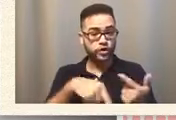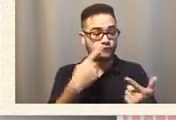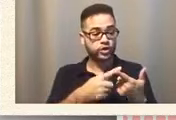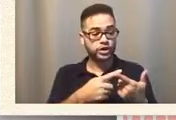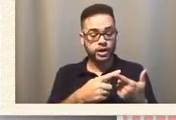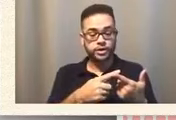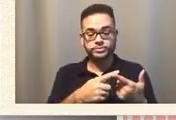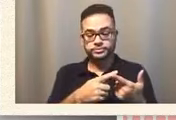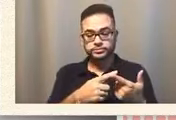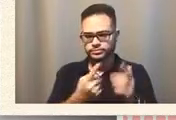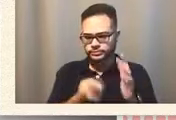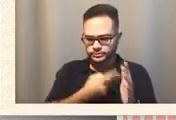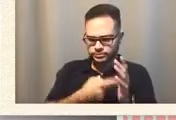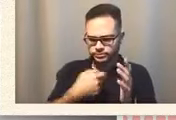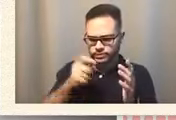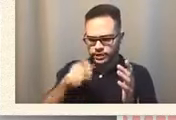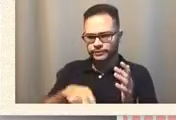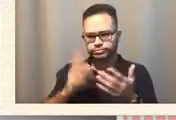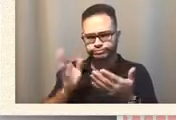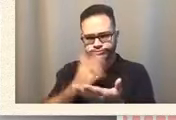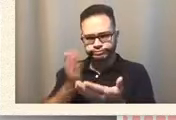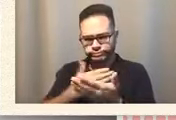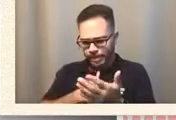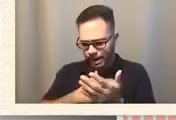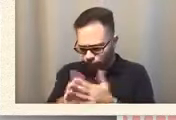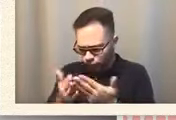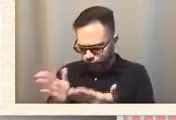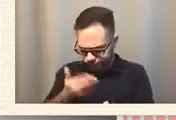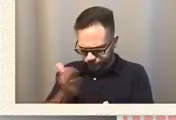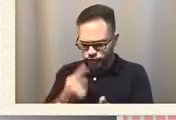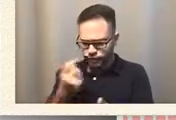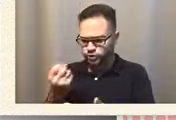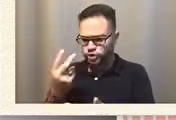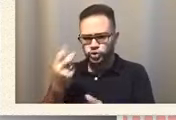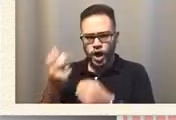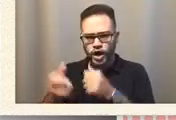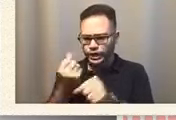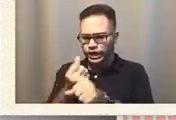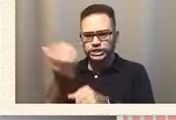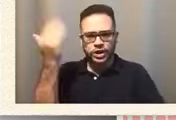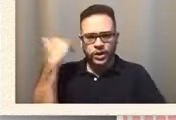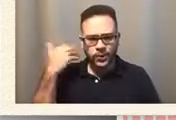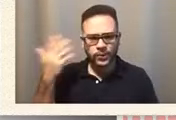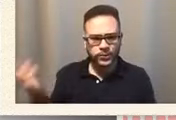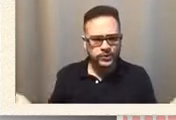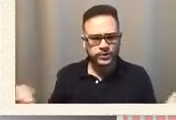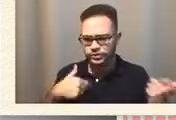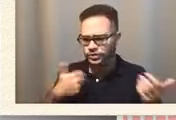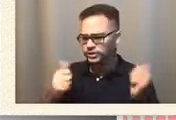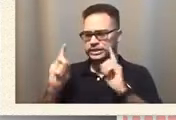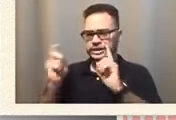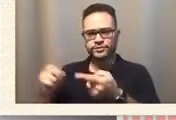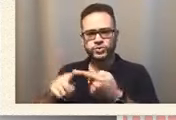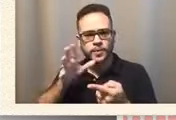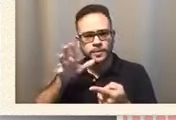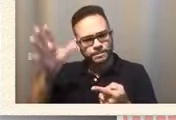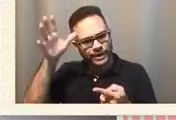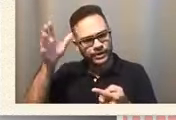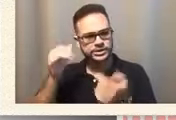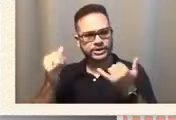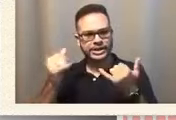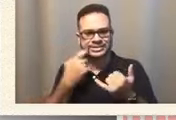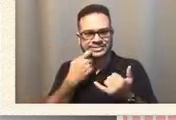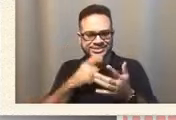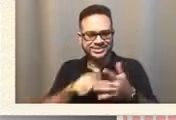have to go in my book 12, 12 years ago to give to a parent who is just being in elementary school.